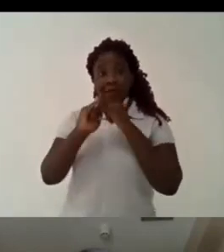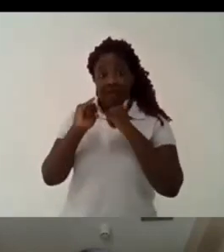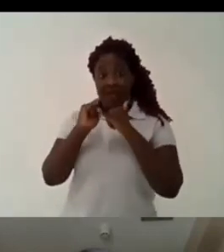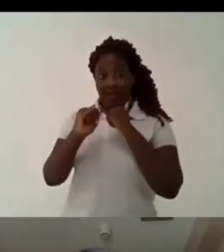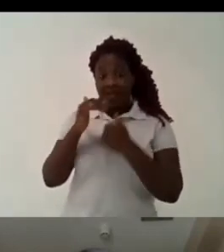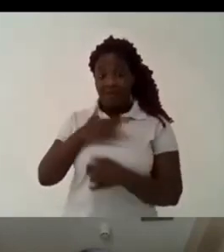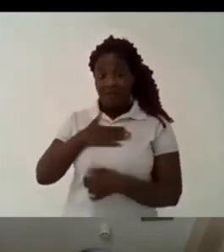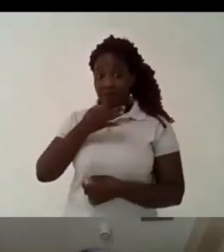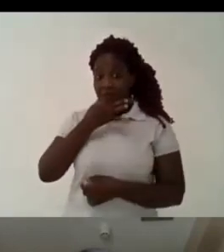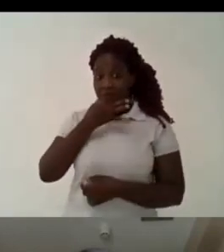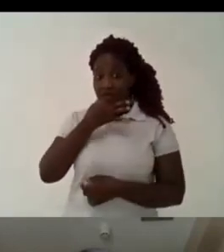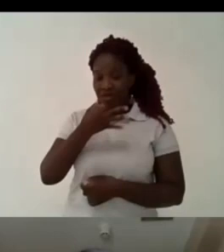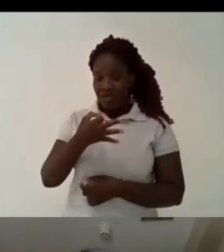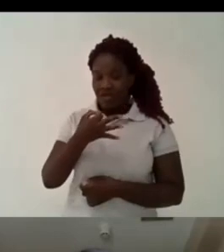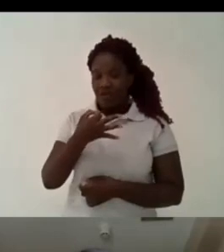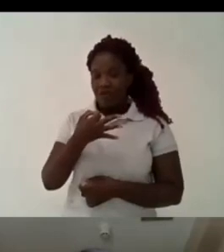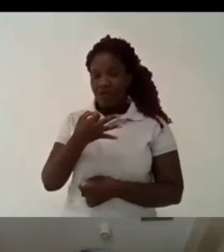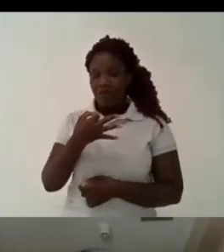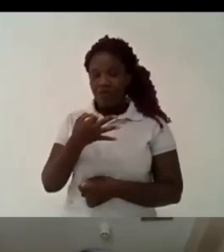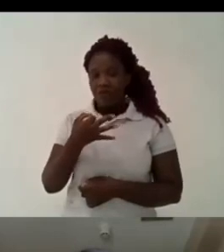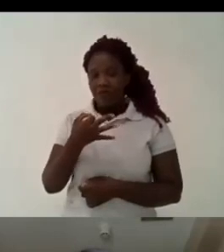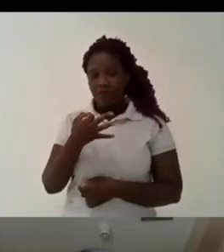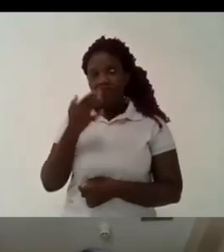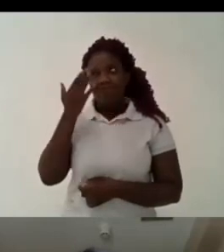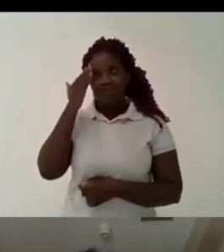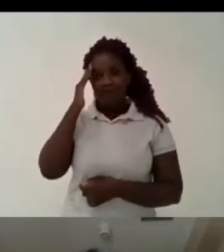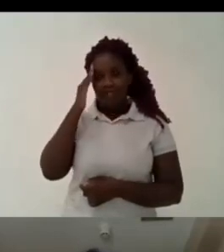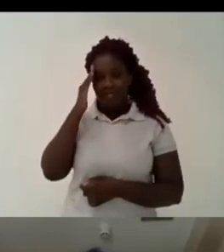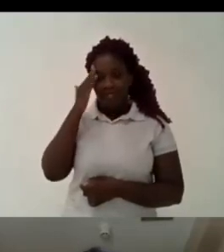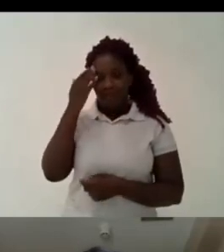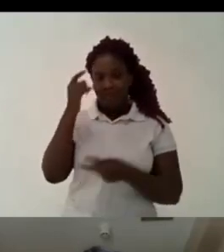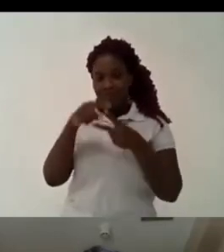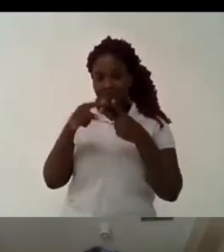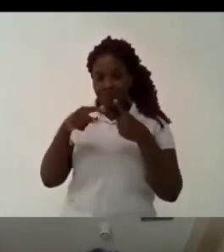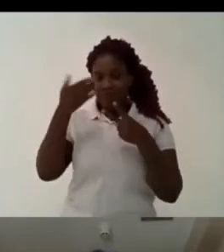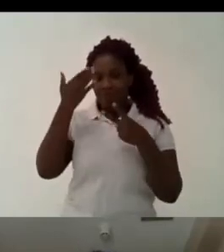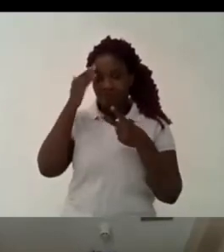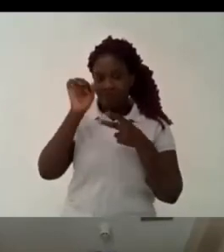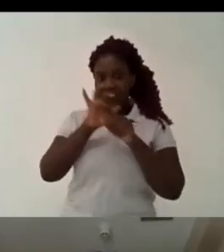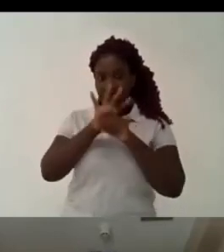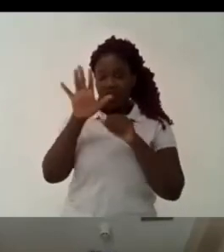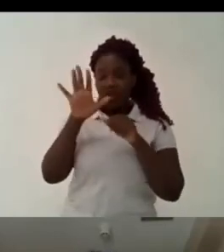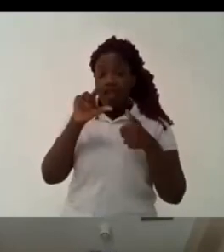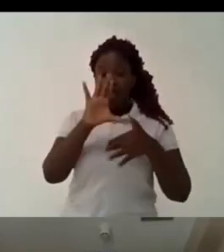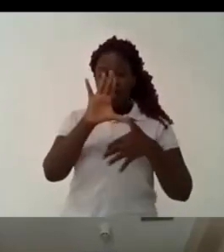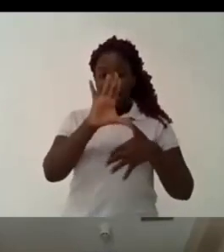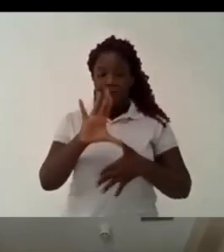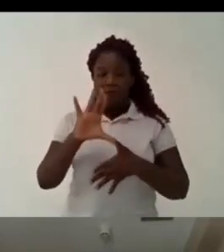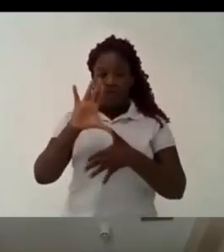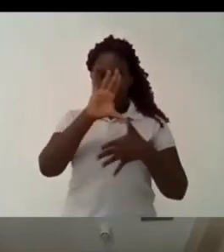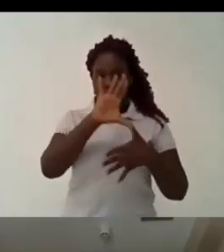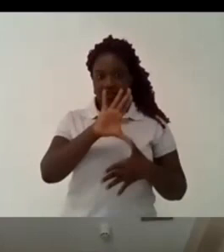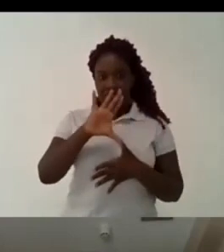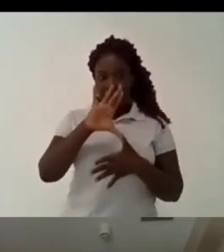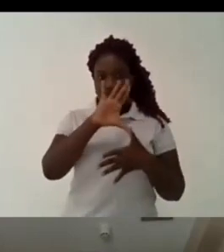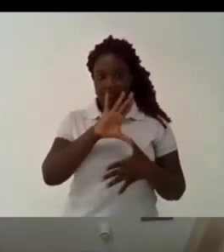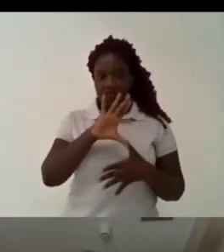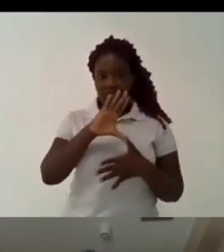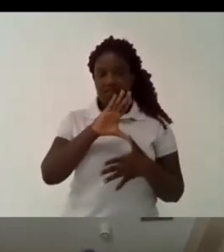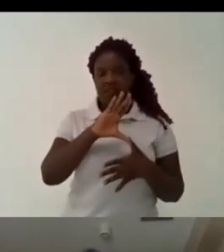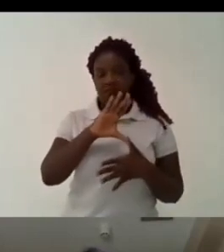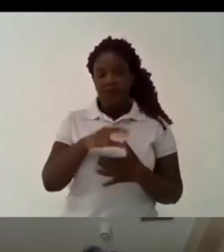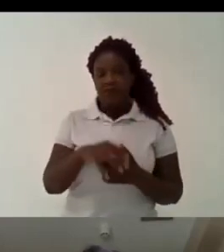periods three times times but one thing that we have to understand is